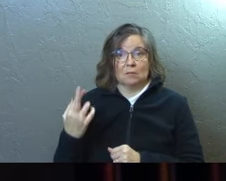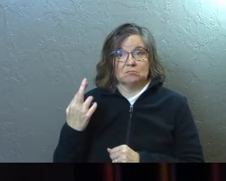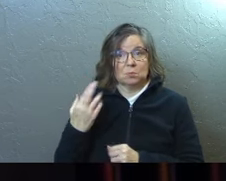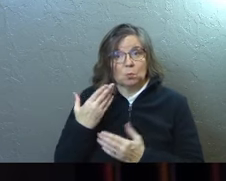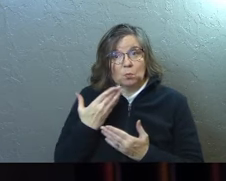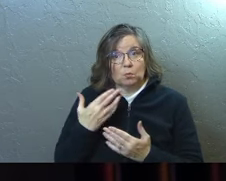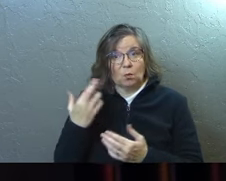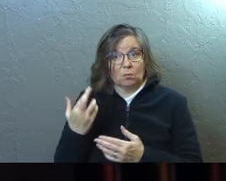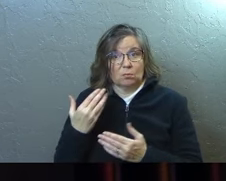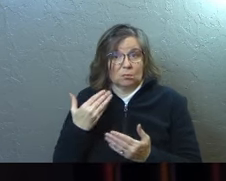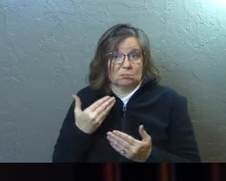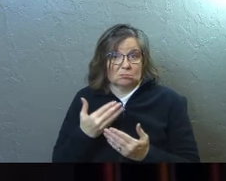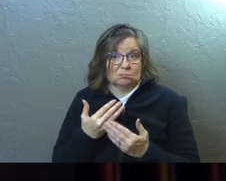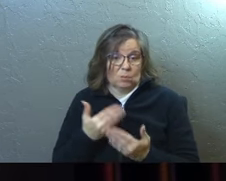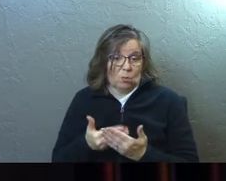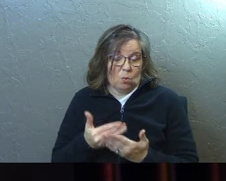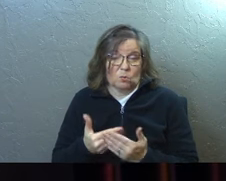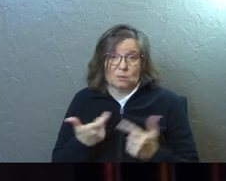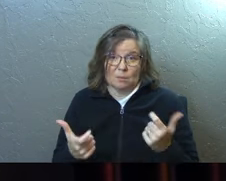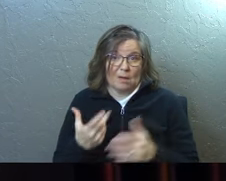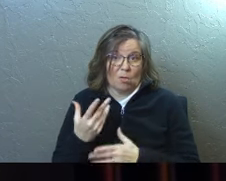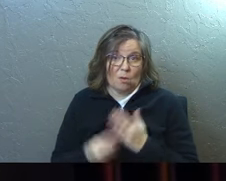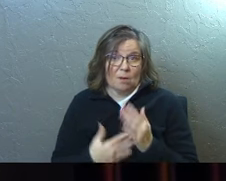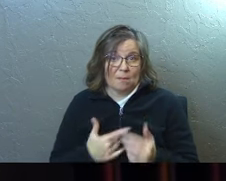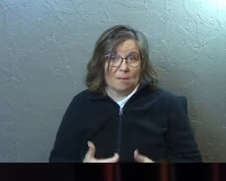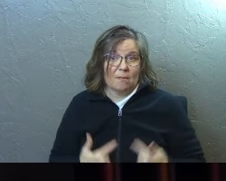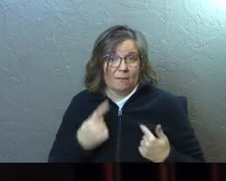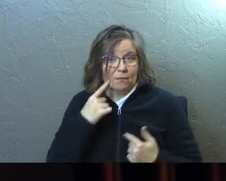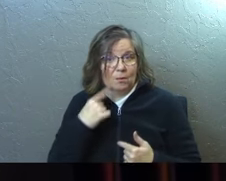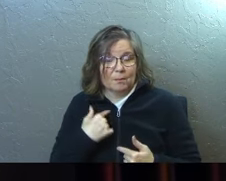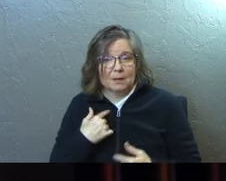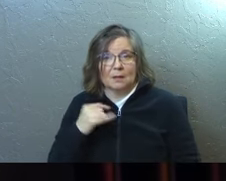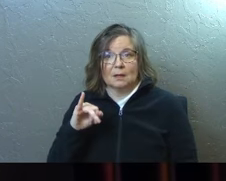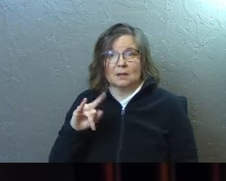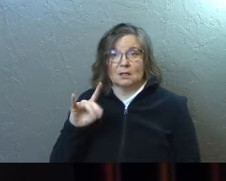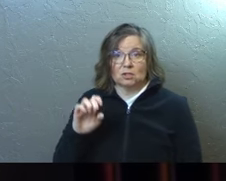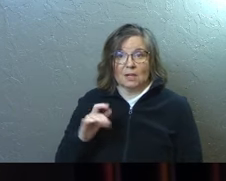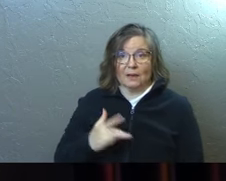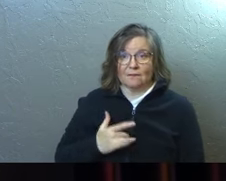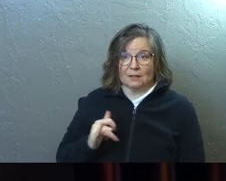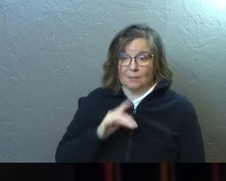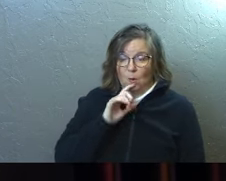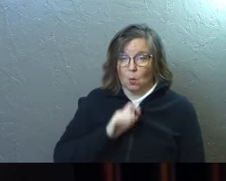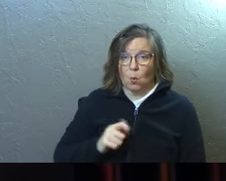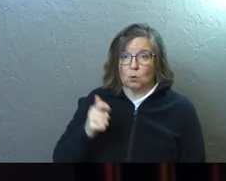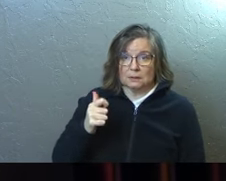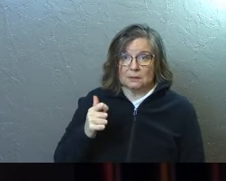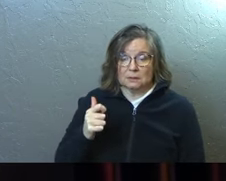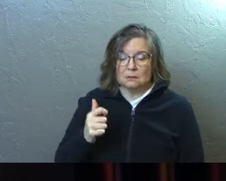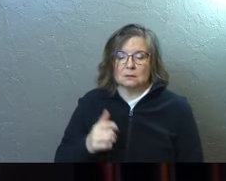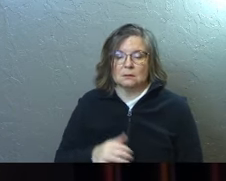It was a big loss in my life for me. Jake felt it as well, my oldest.